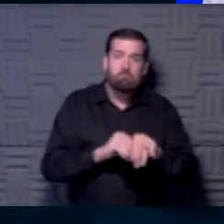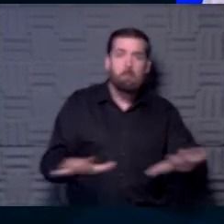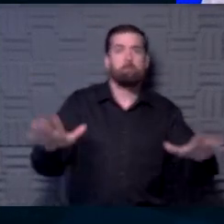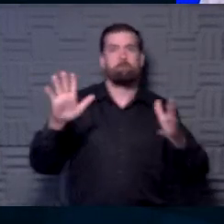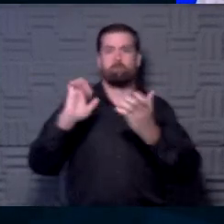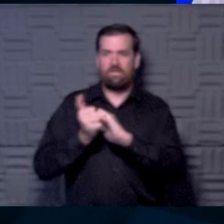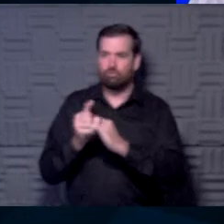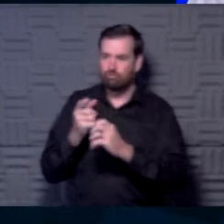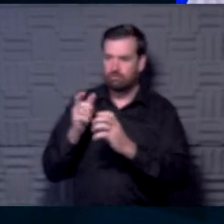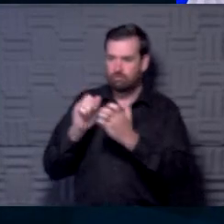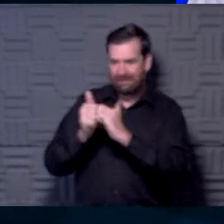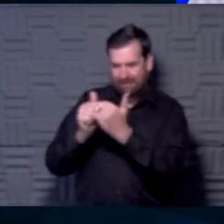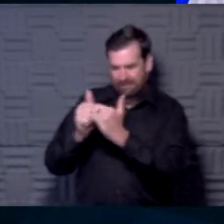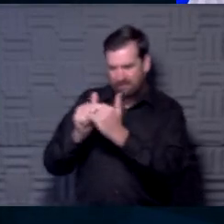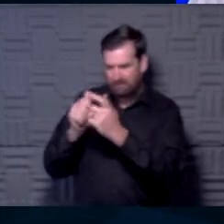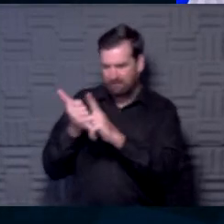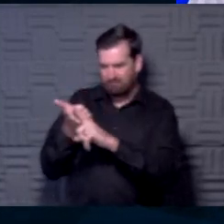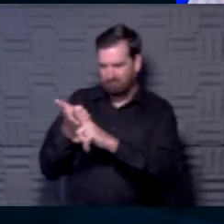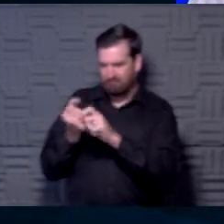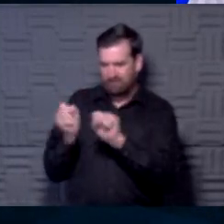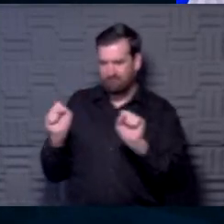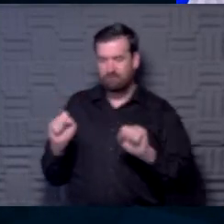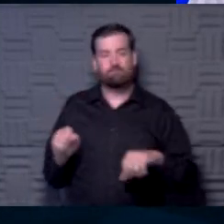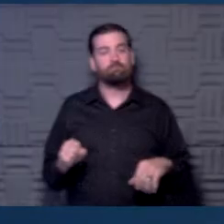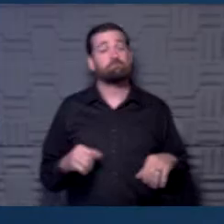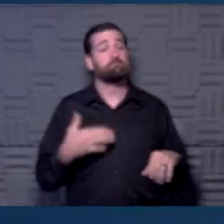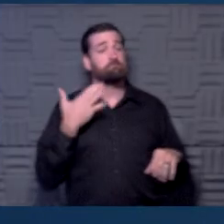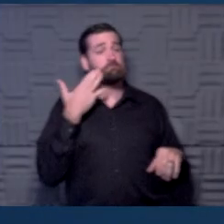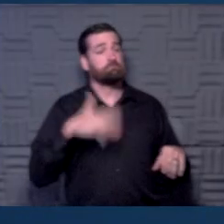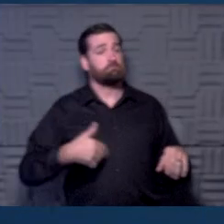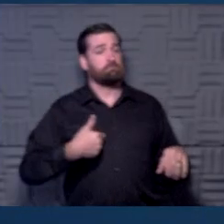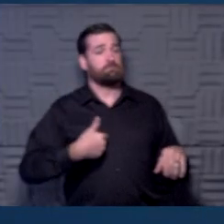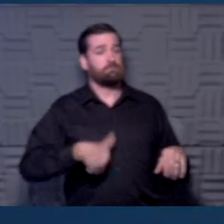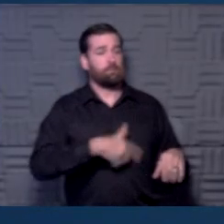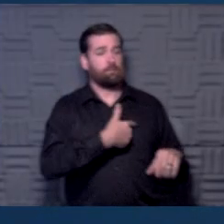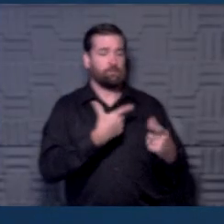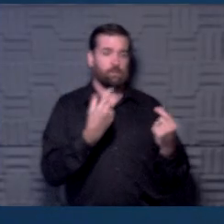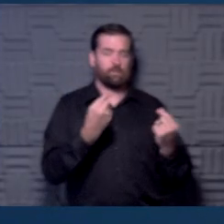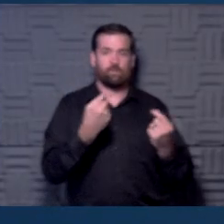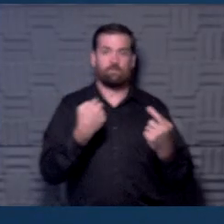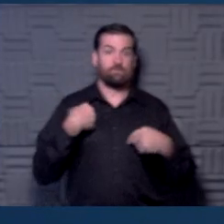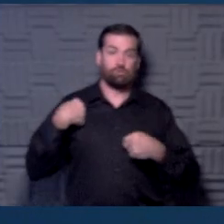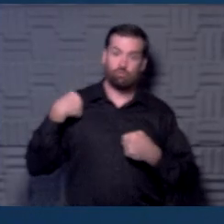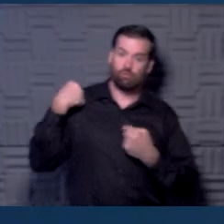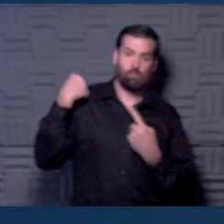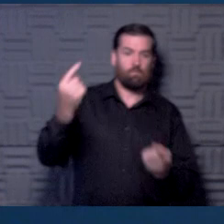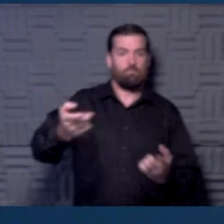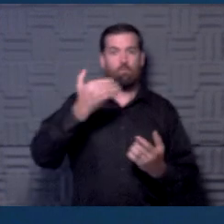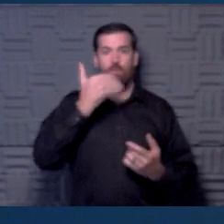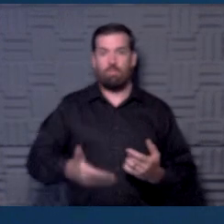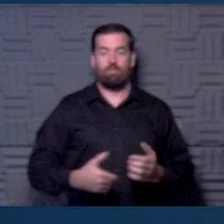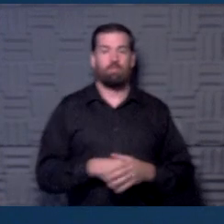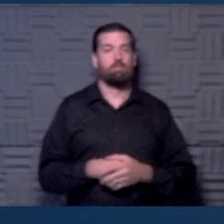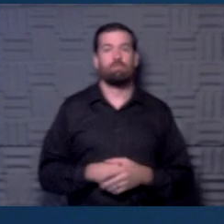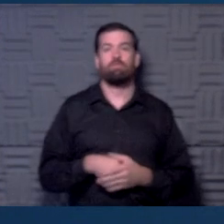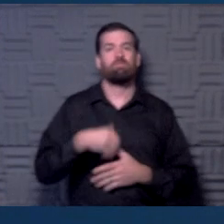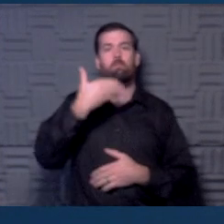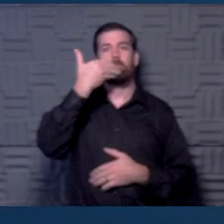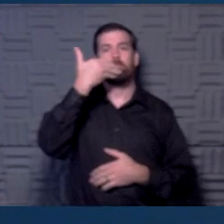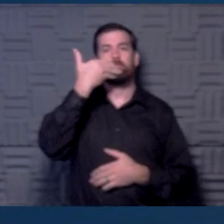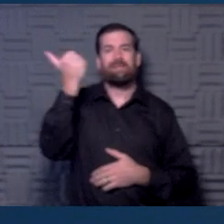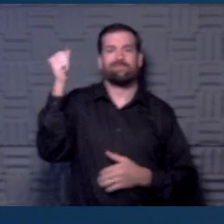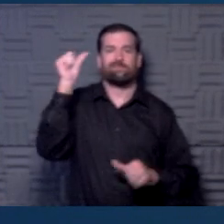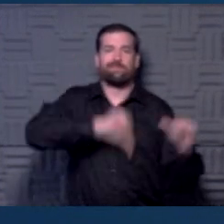safe. Well, I think that, you know, what we do and what we've done so well in our institution is to give the best scientific